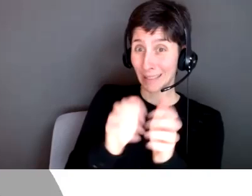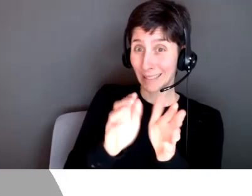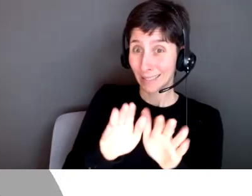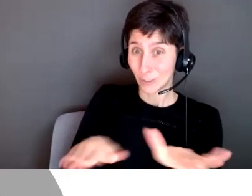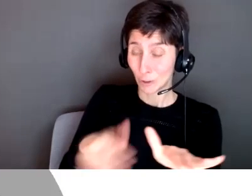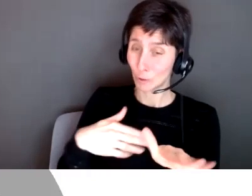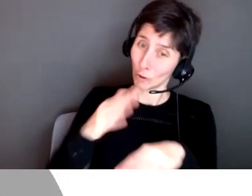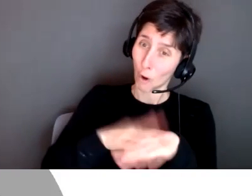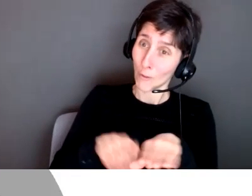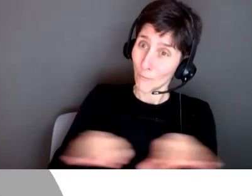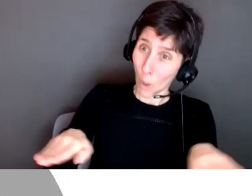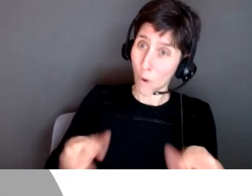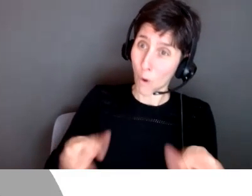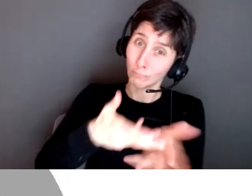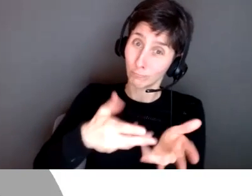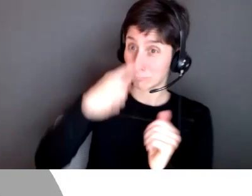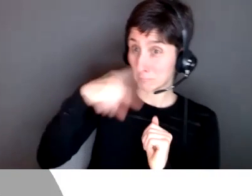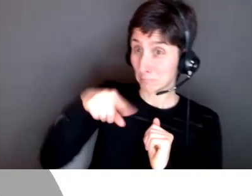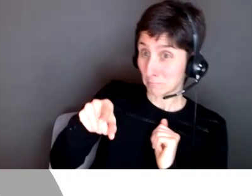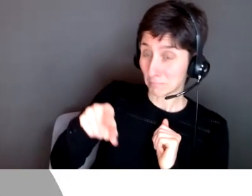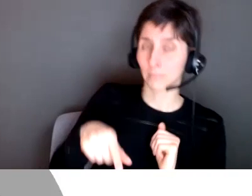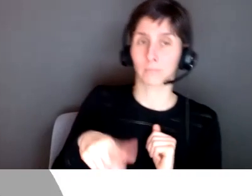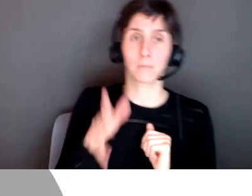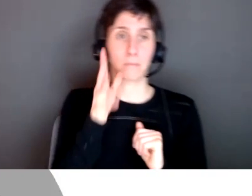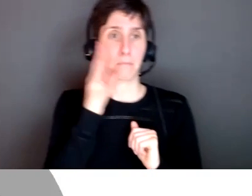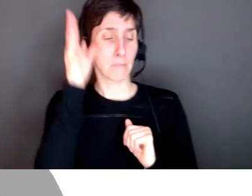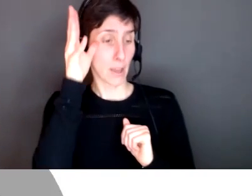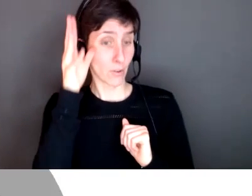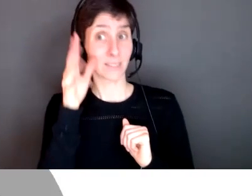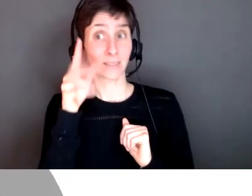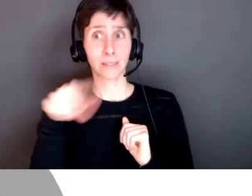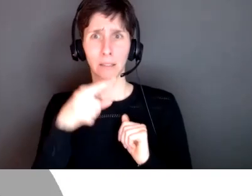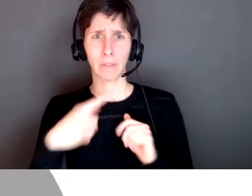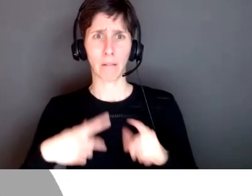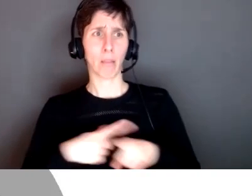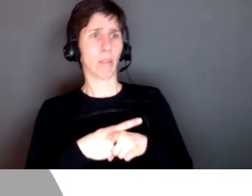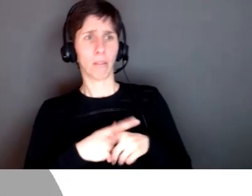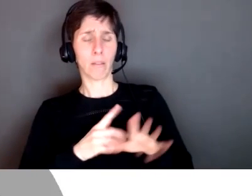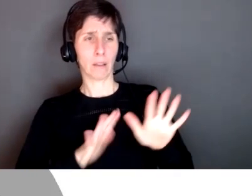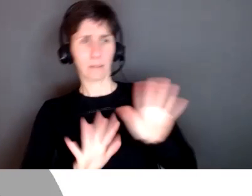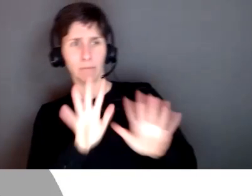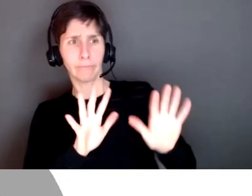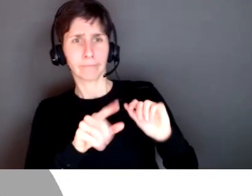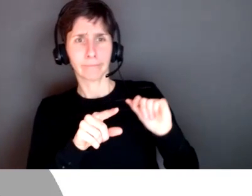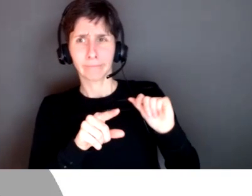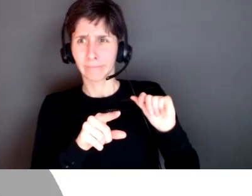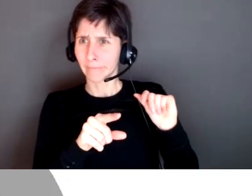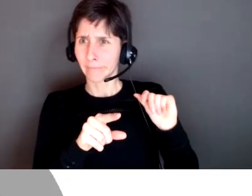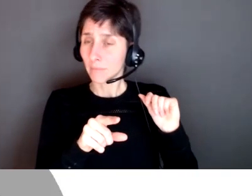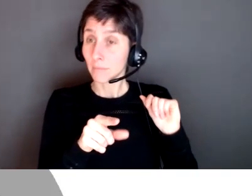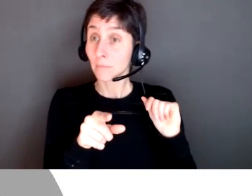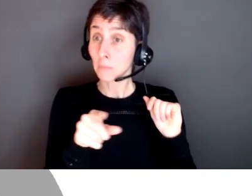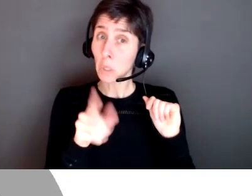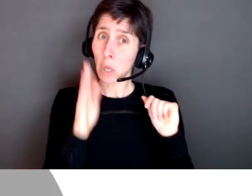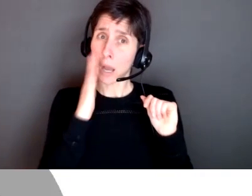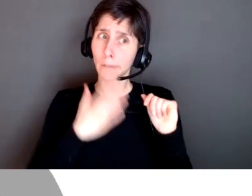kid with this toy parents were very um conflicted by that request for them i mean they did